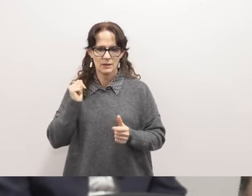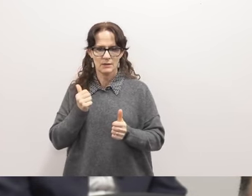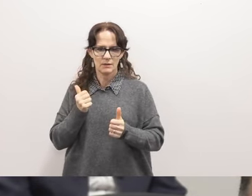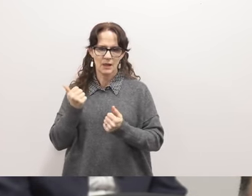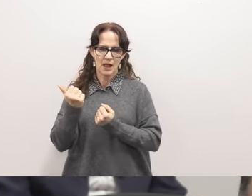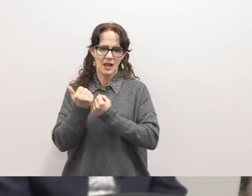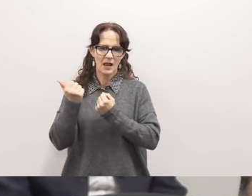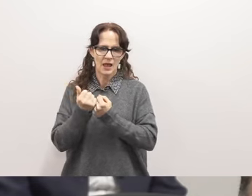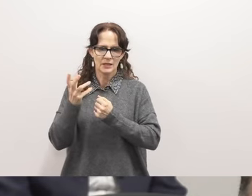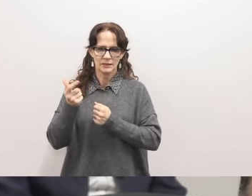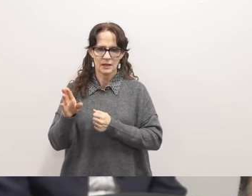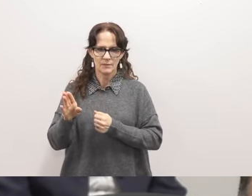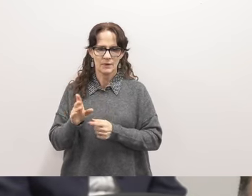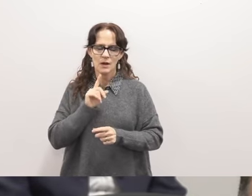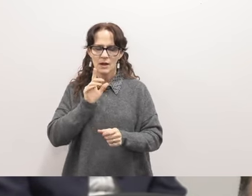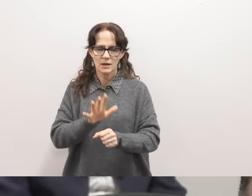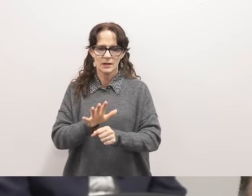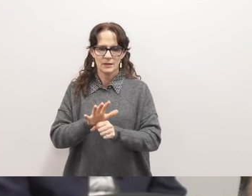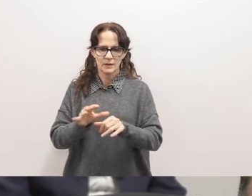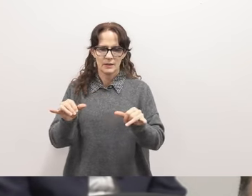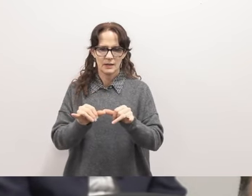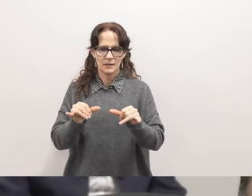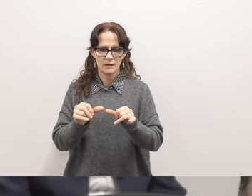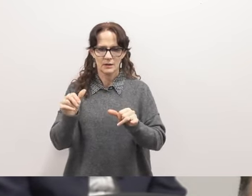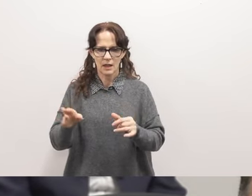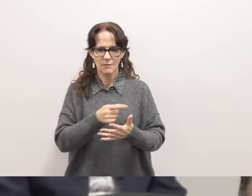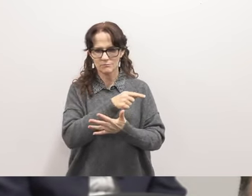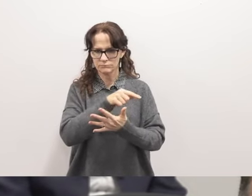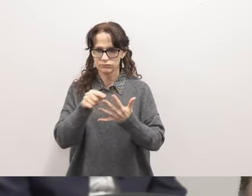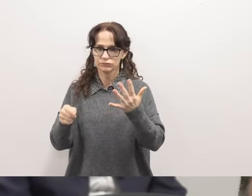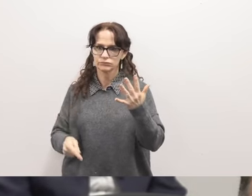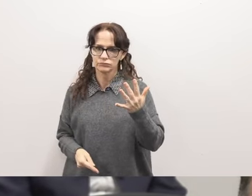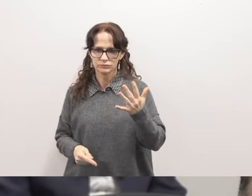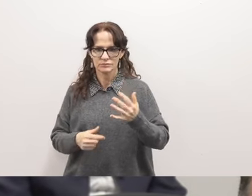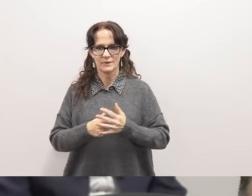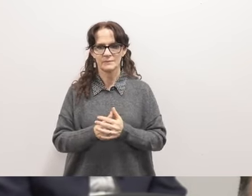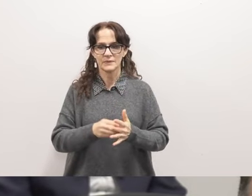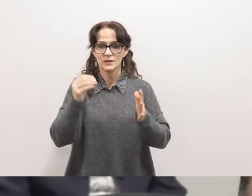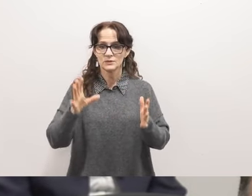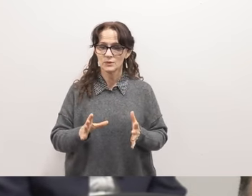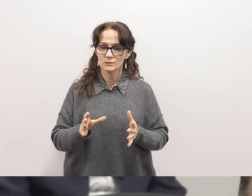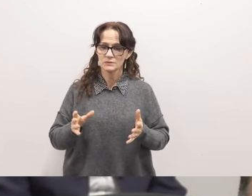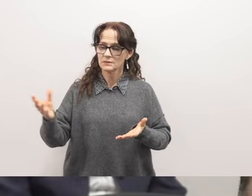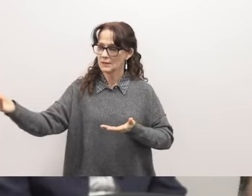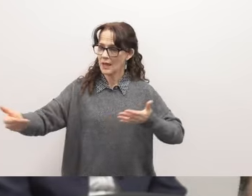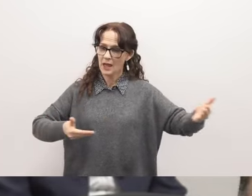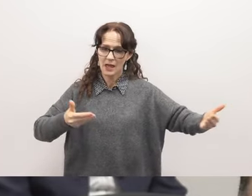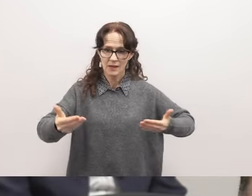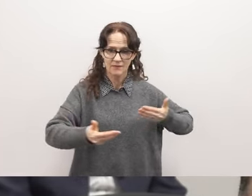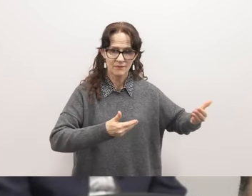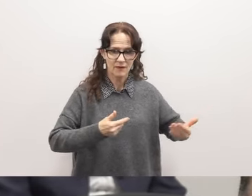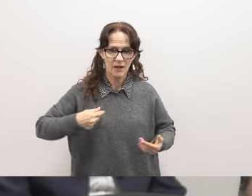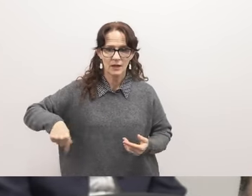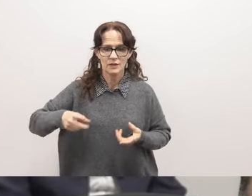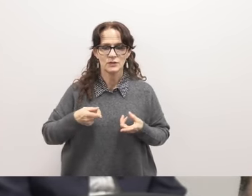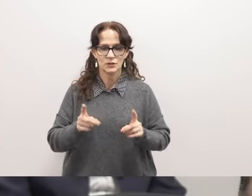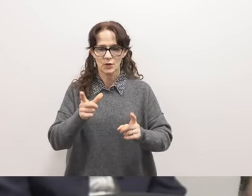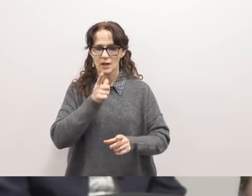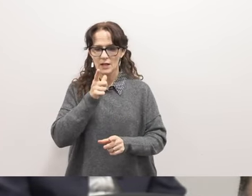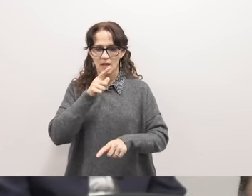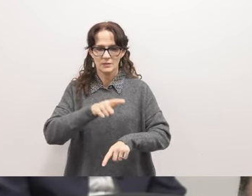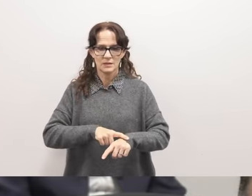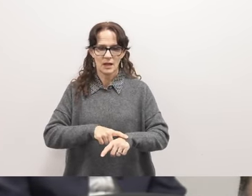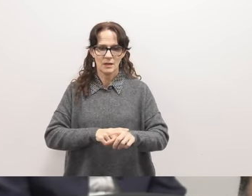club to our dedicated engineering club students were invited to walk around during lunchtime to explore the